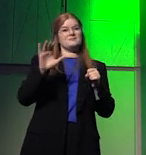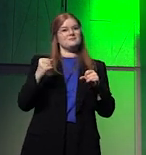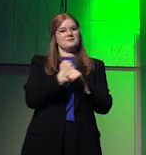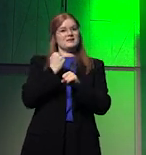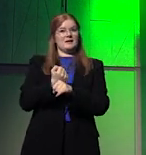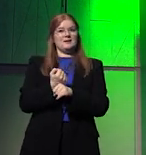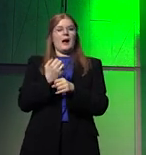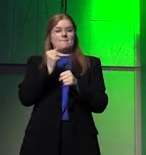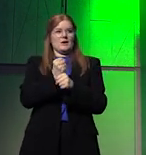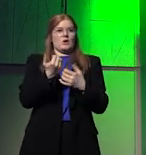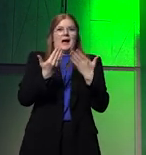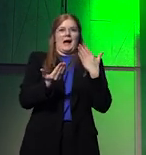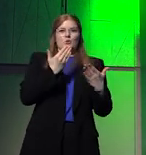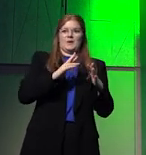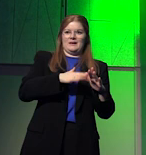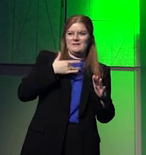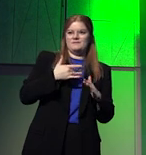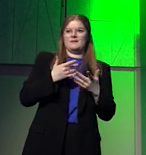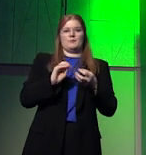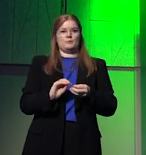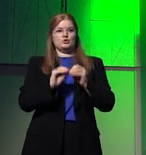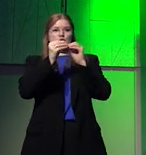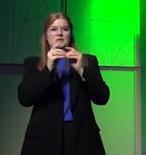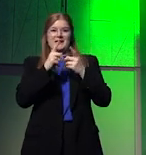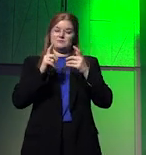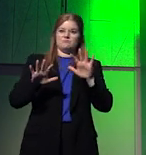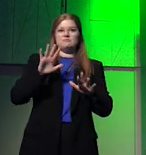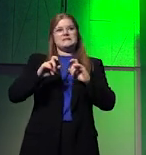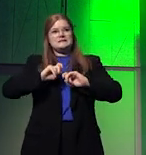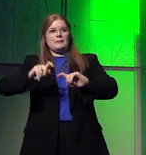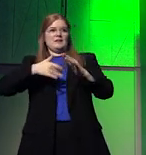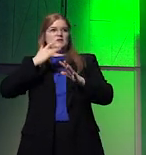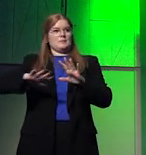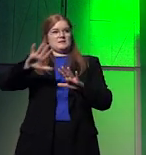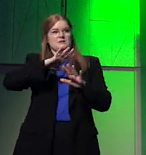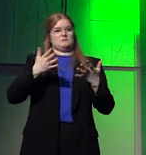habitable, productive, and relatively stable living spaces.